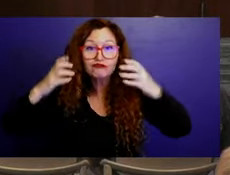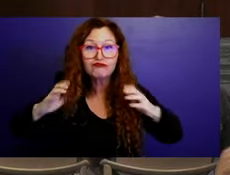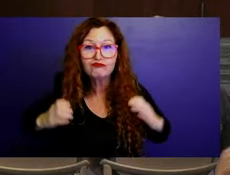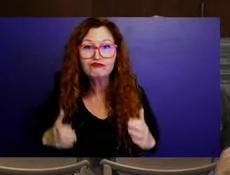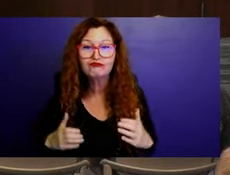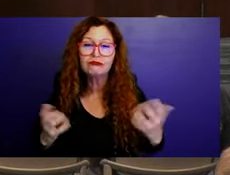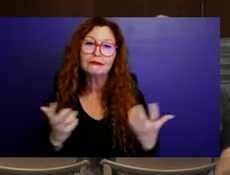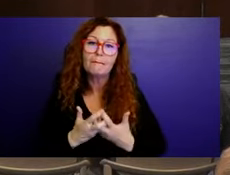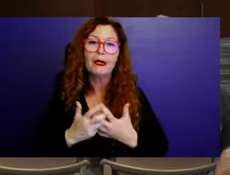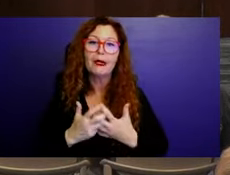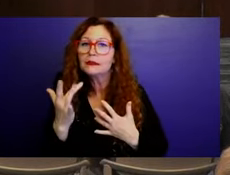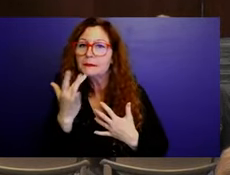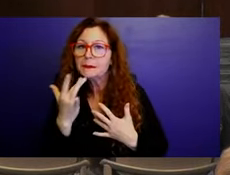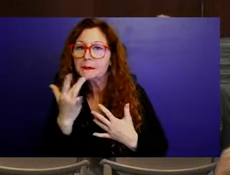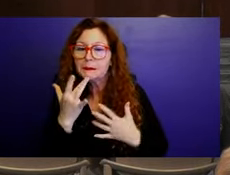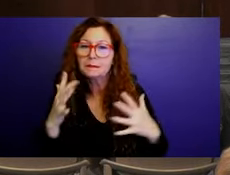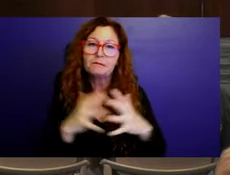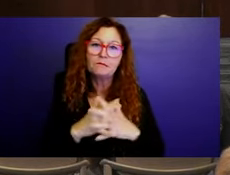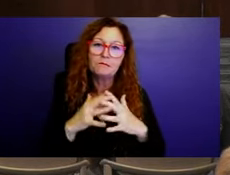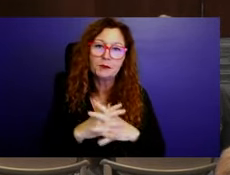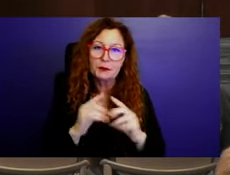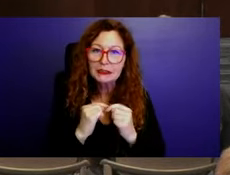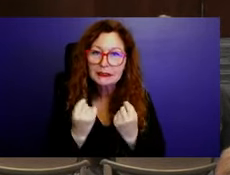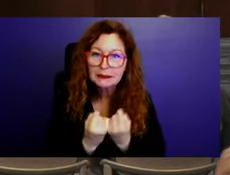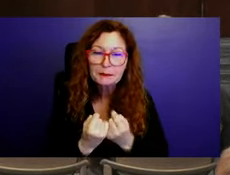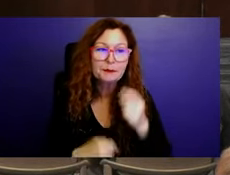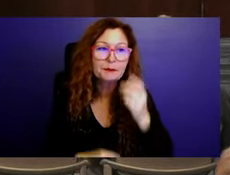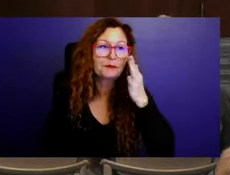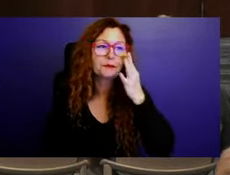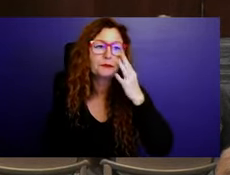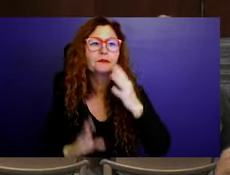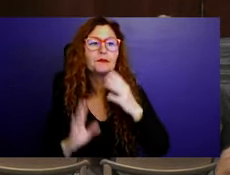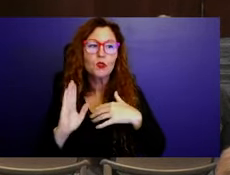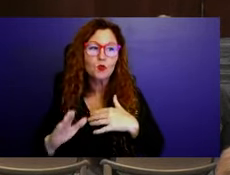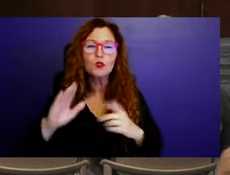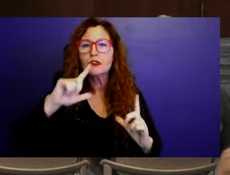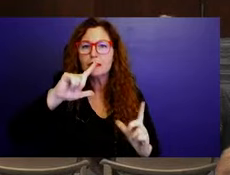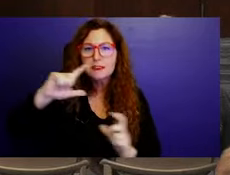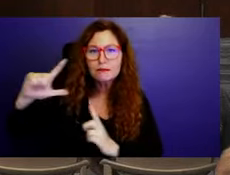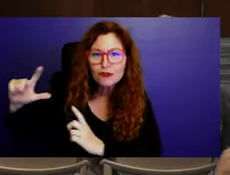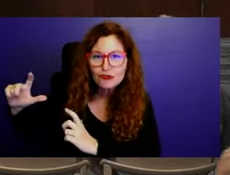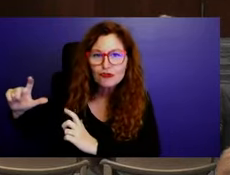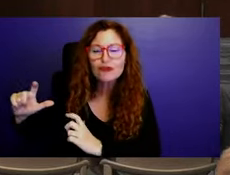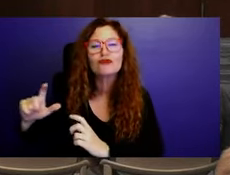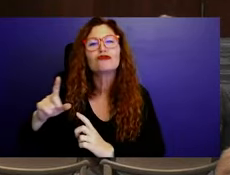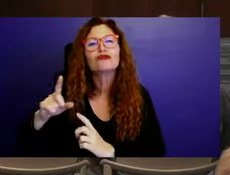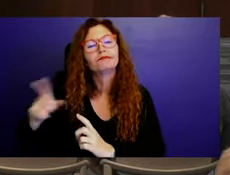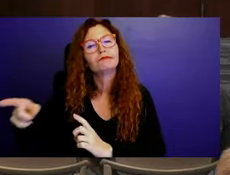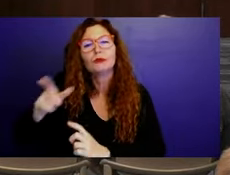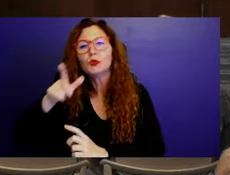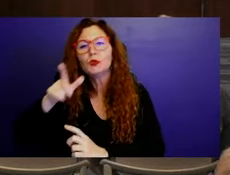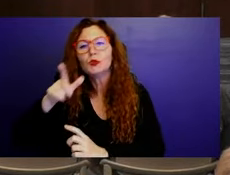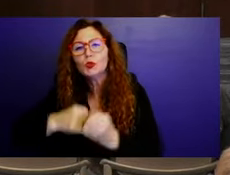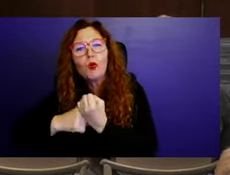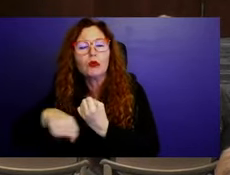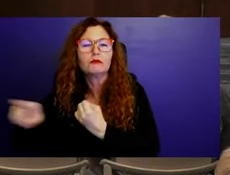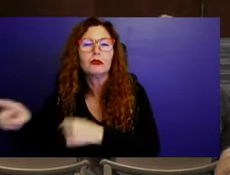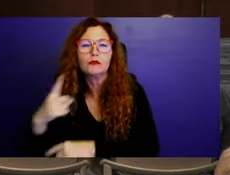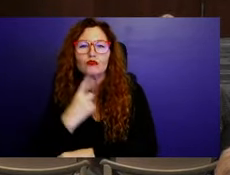and a photo contest sponsored by Raising Canes. This event is free for all well-behaved,